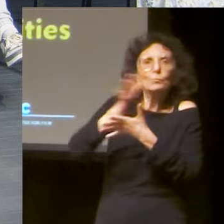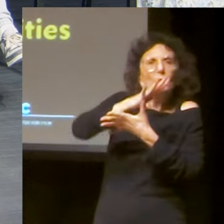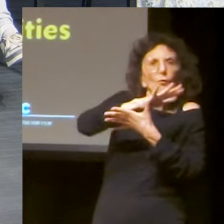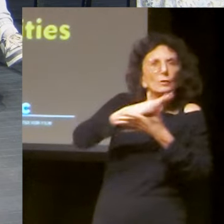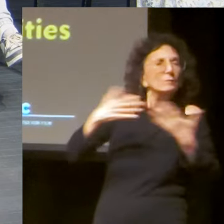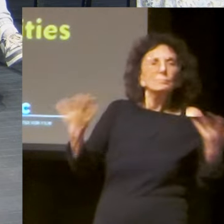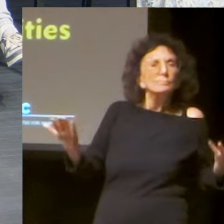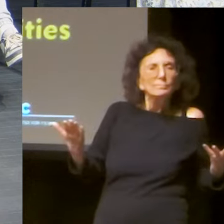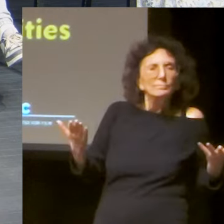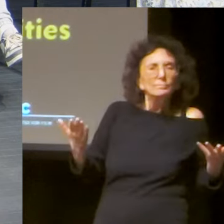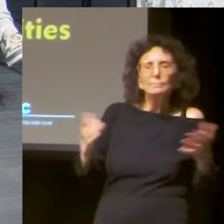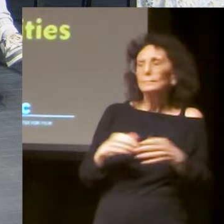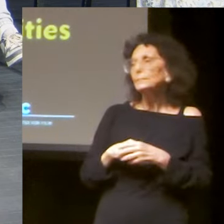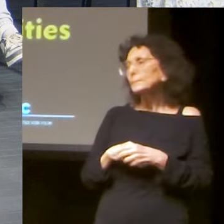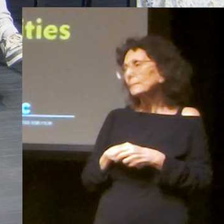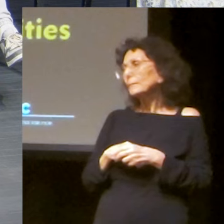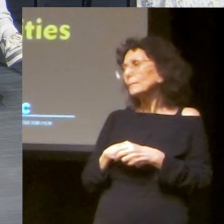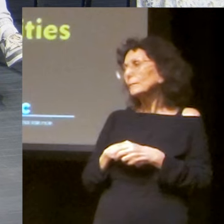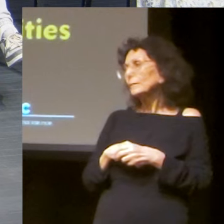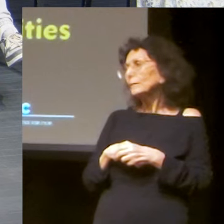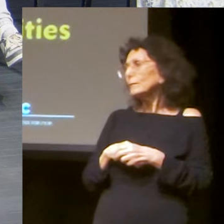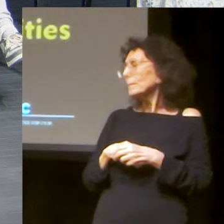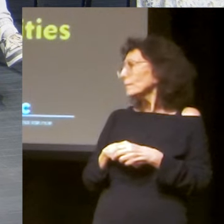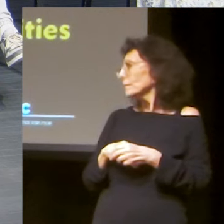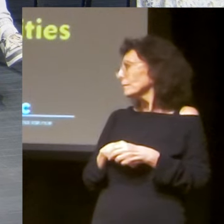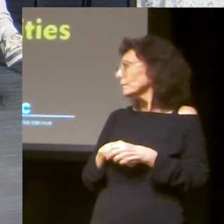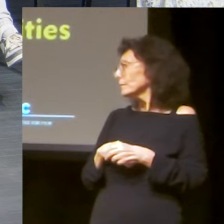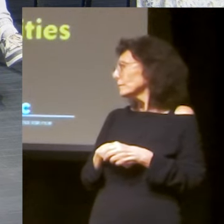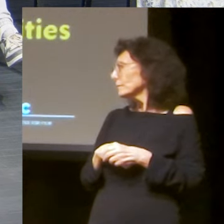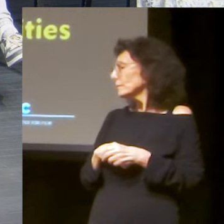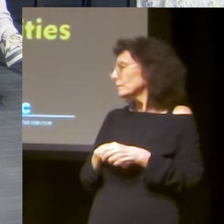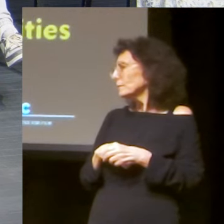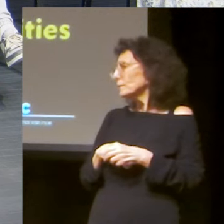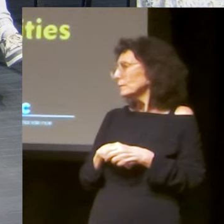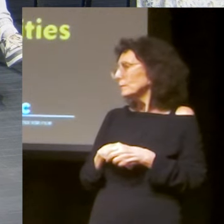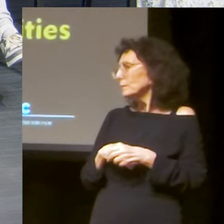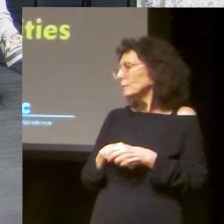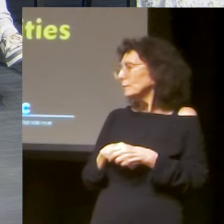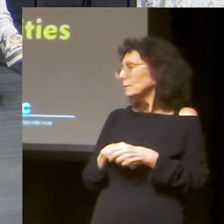attention and where we place our priorities. And, um,